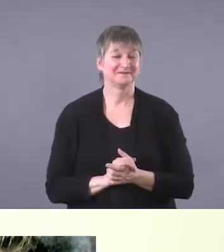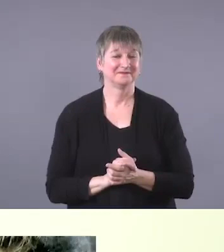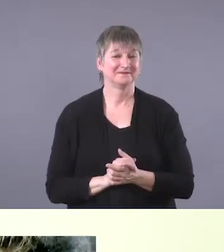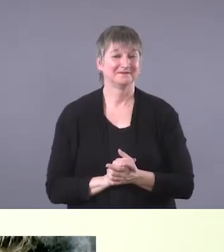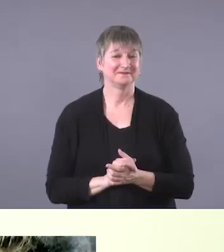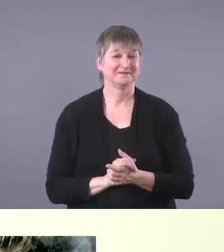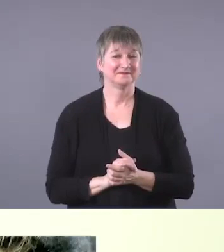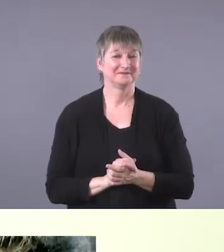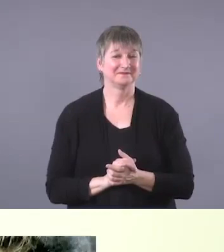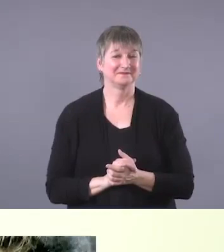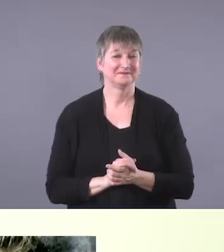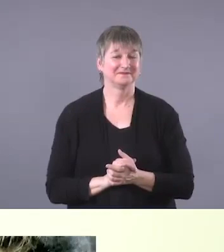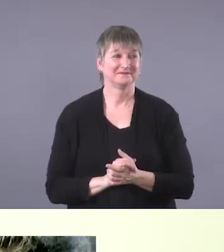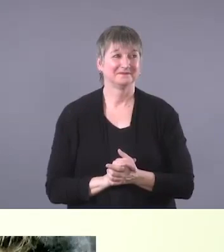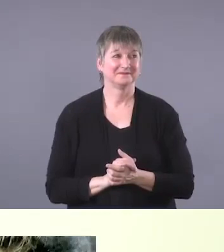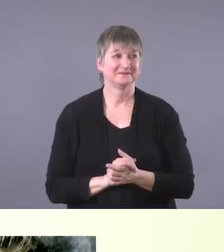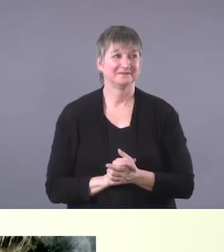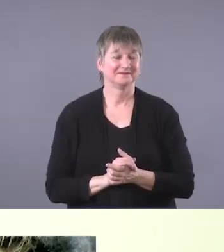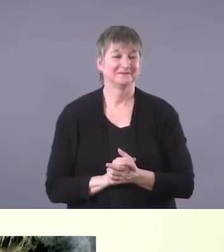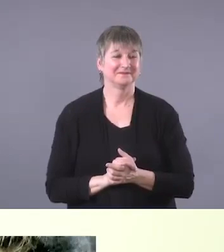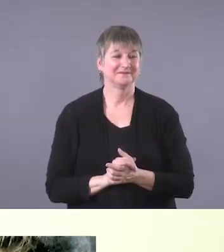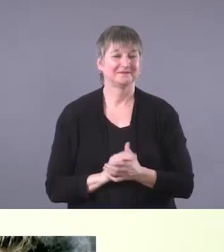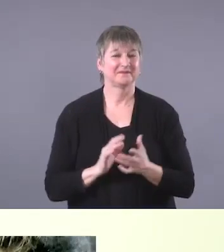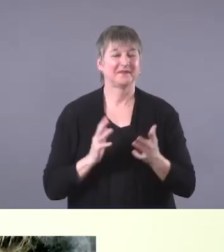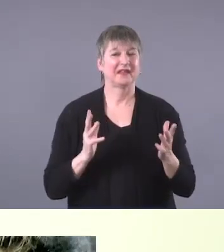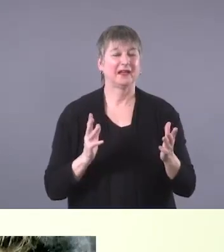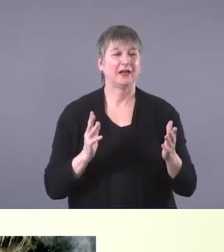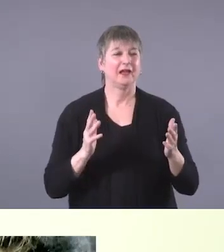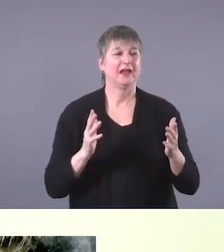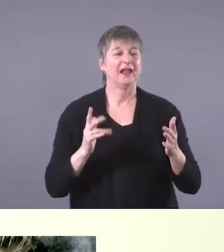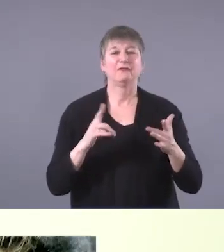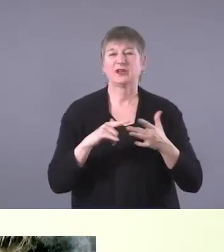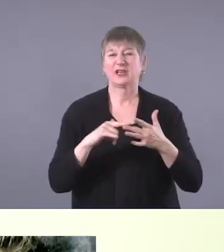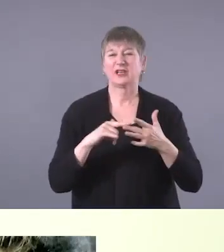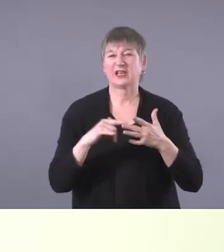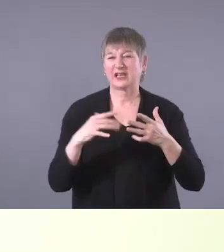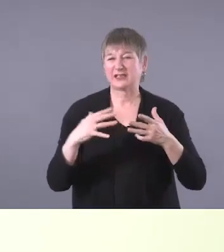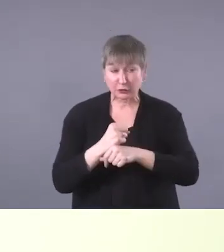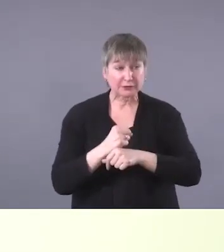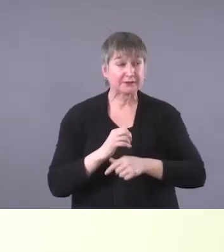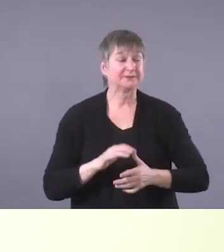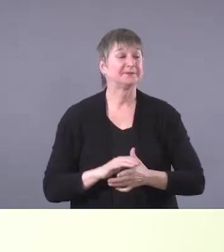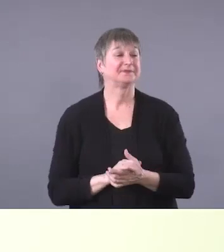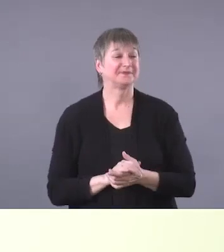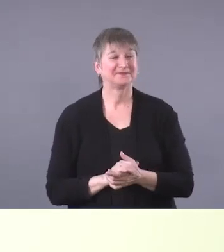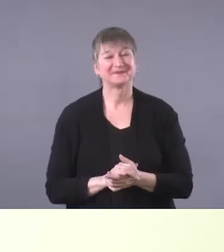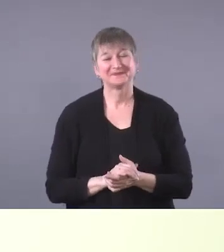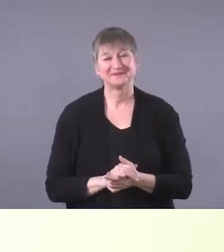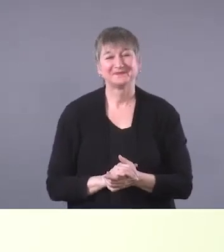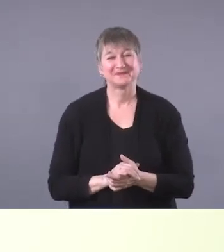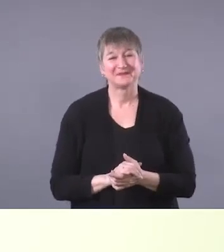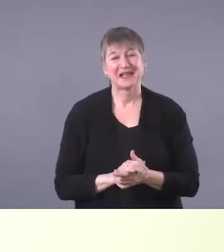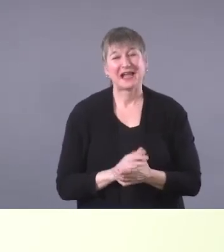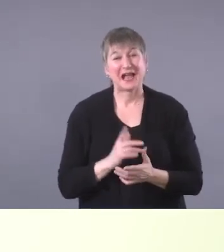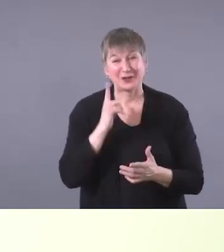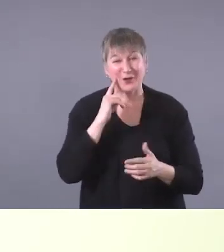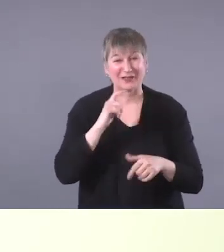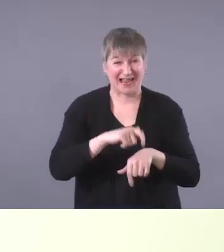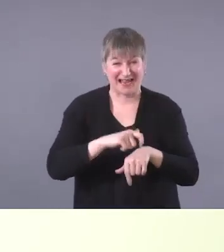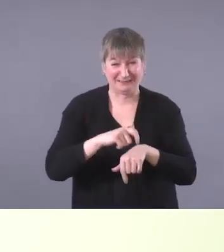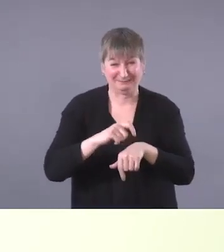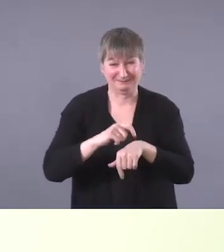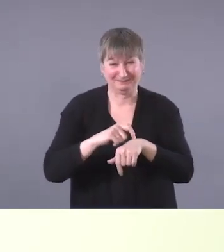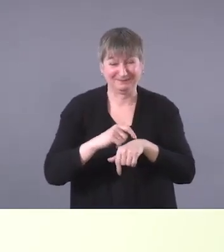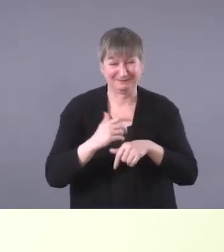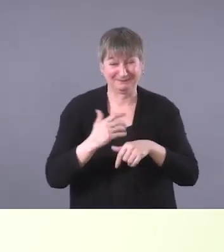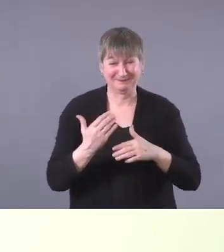Um, I think we're going to move over to the summary. If we could just go to the next slide, because I know we're really pressed for time.